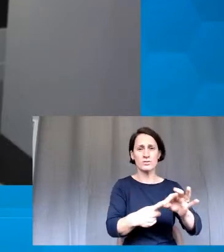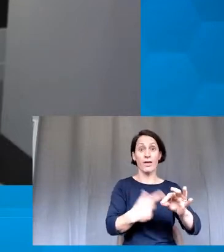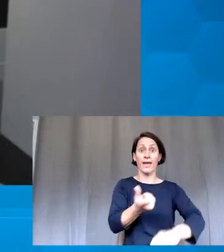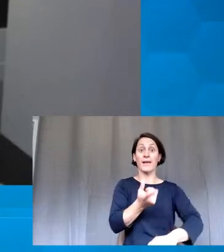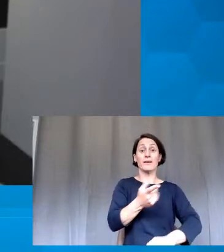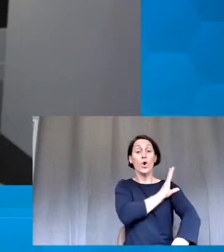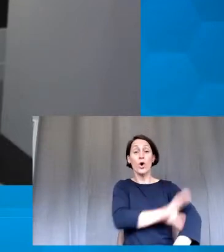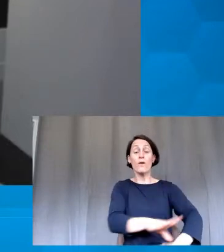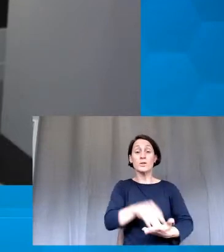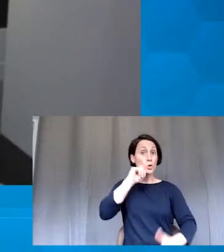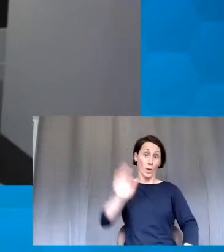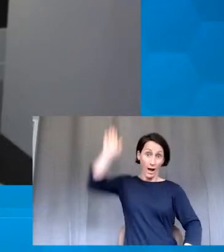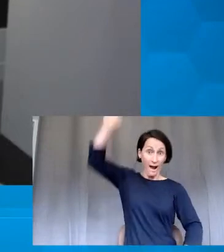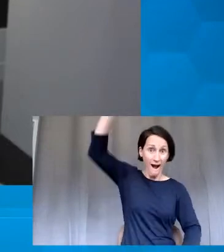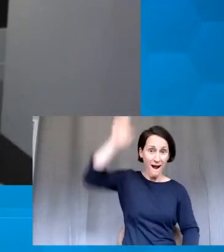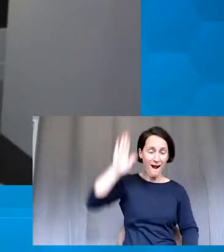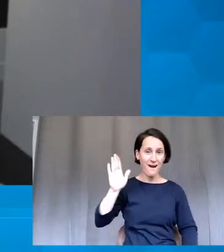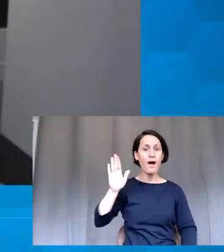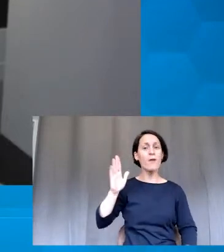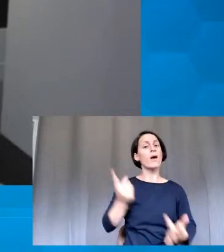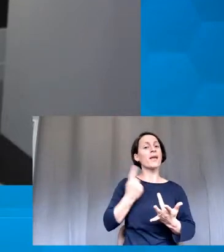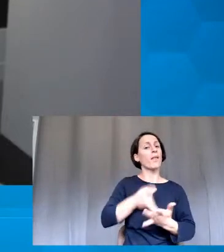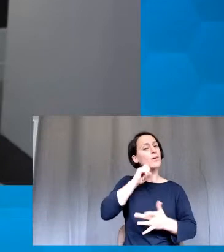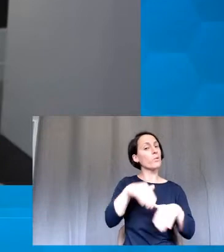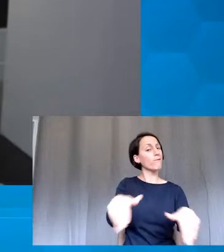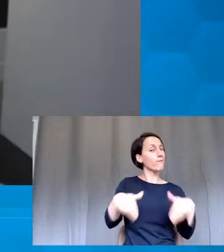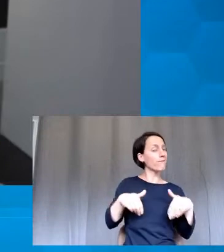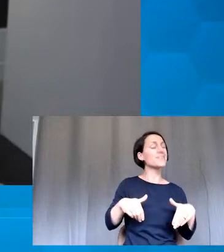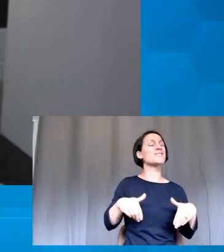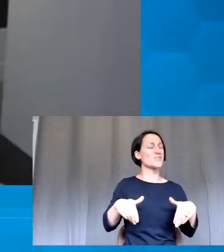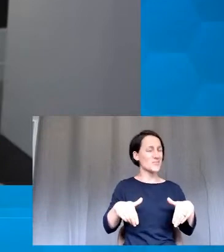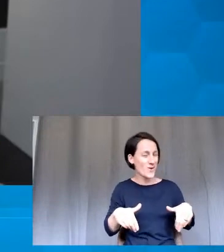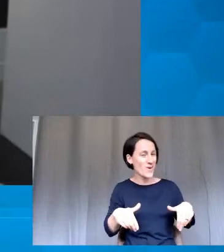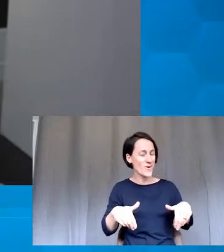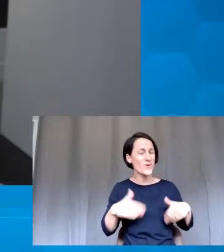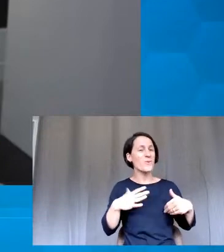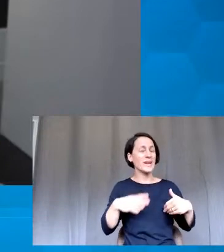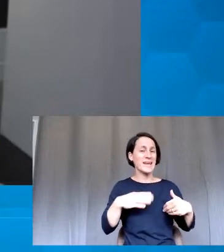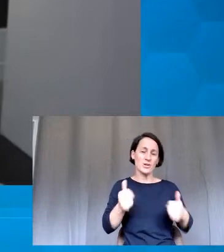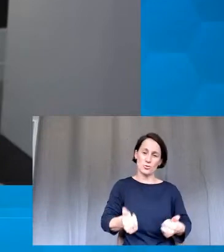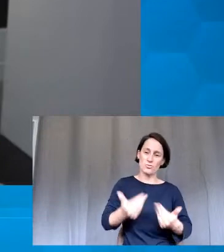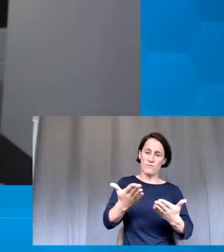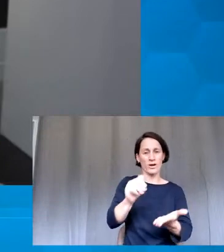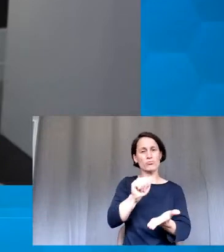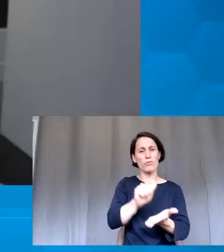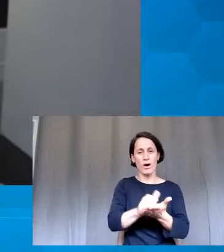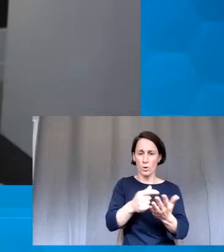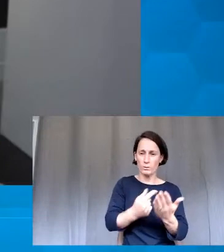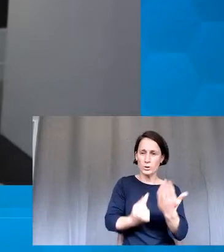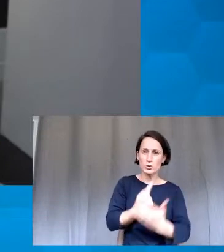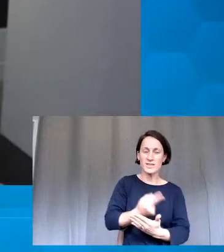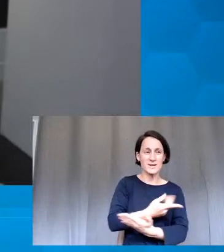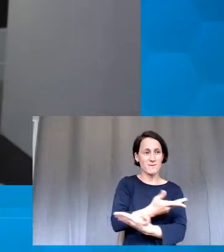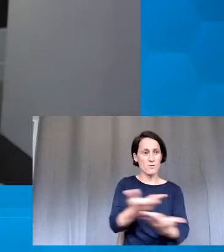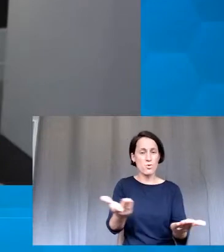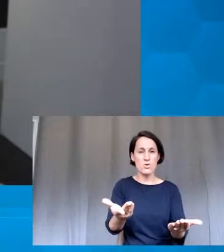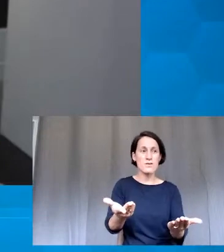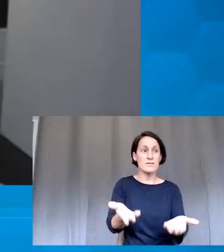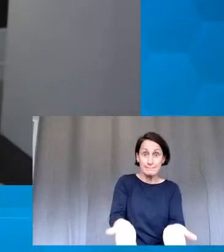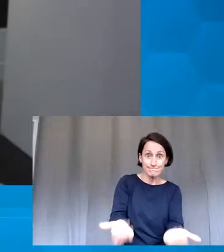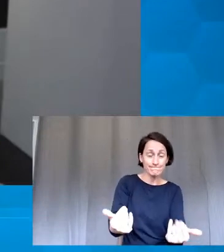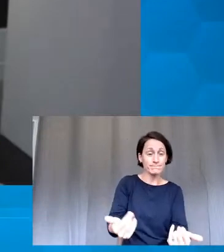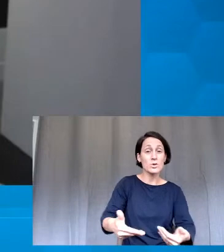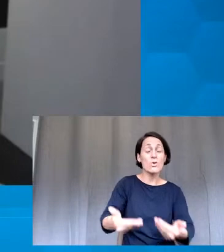if they've got a question, unless you give them the time and the opportunity to ask. So I suppose firstly, in whatever format, just offering and